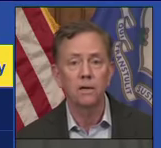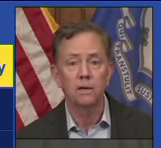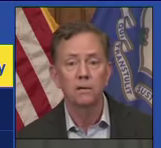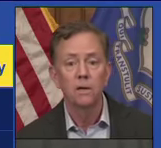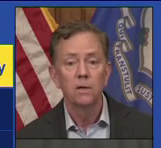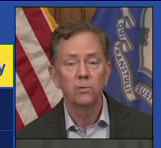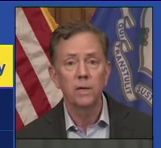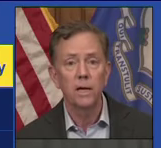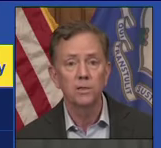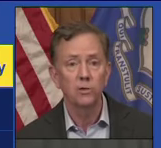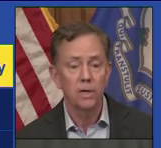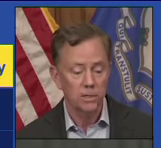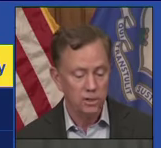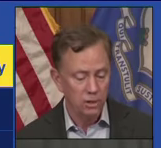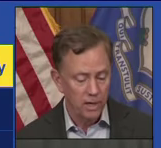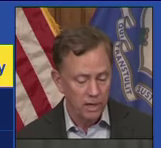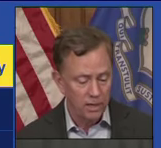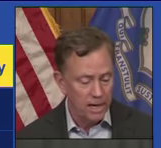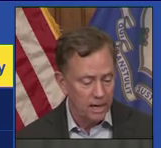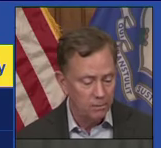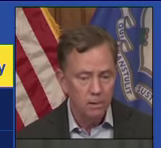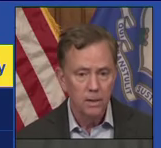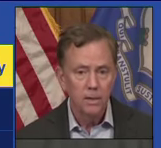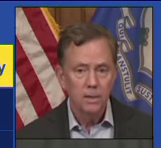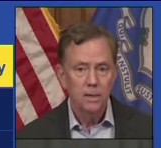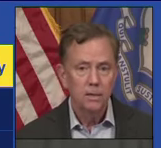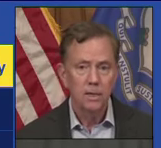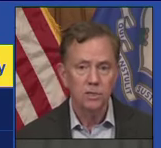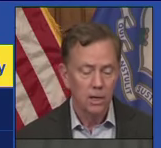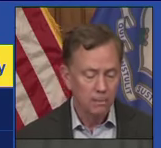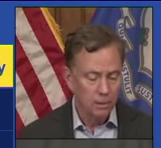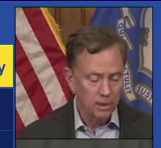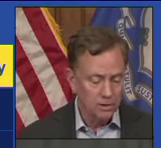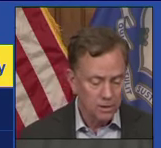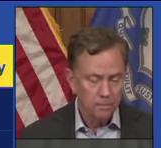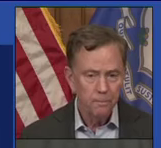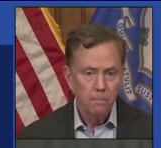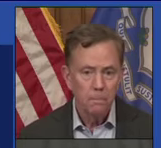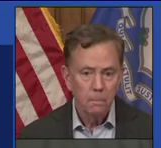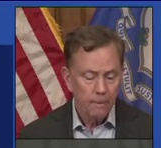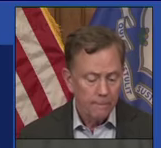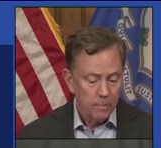find the three-day trend is still headed down. Next slide, please.